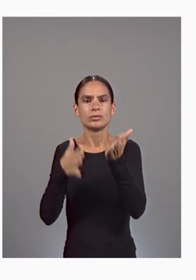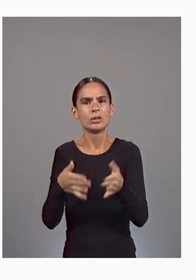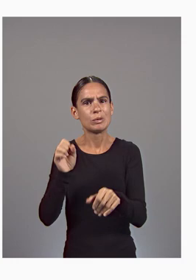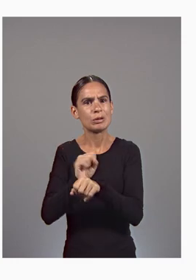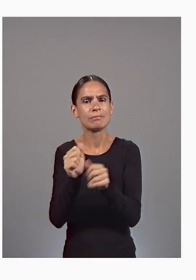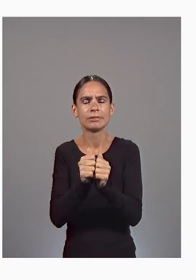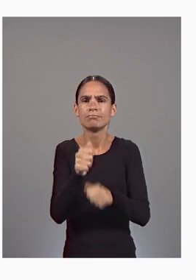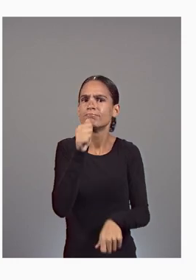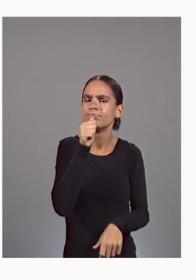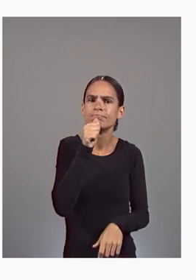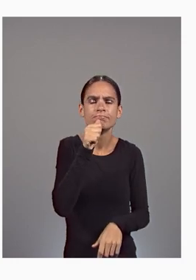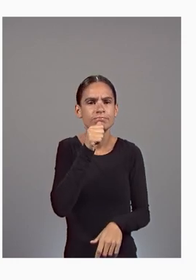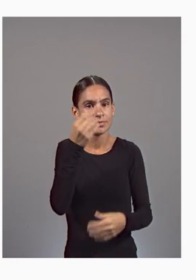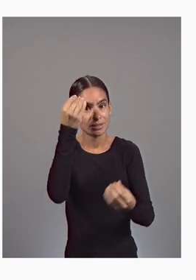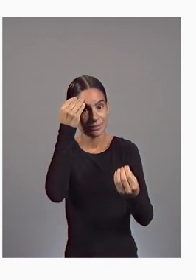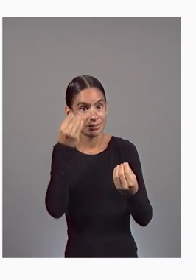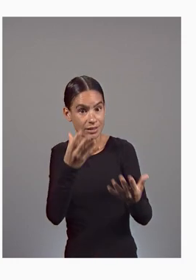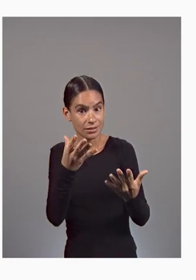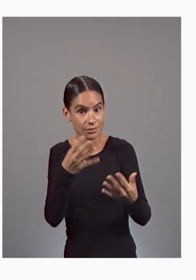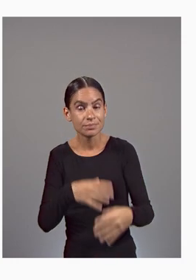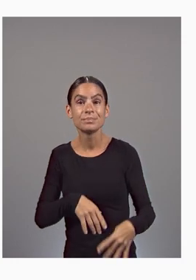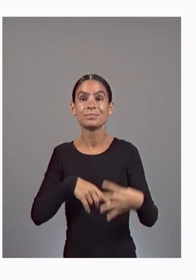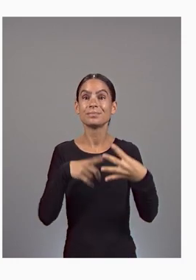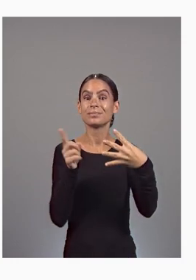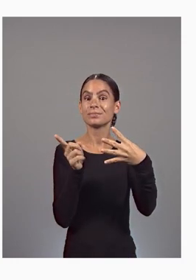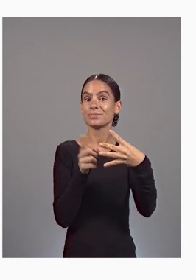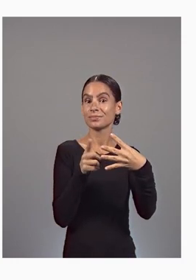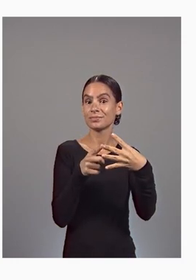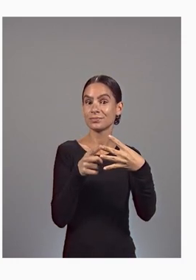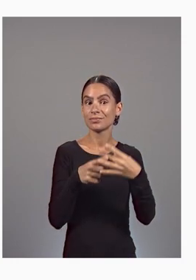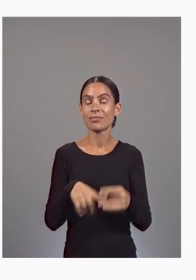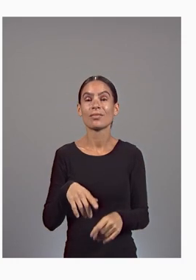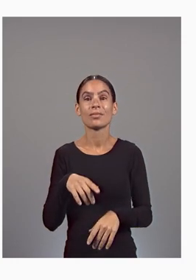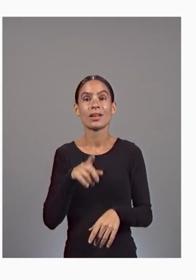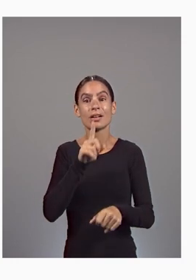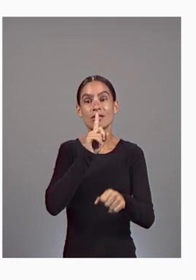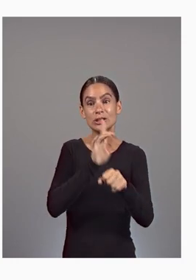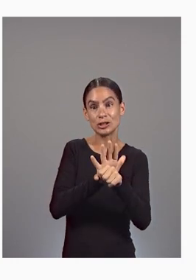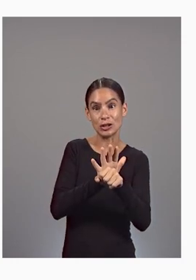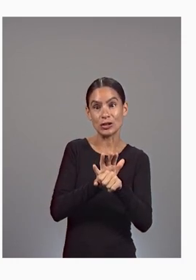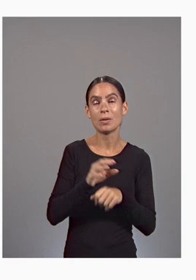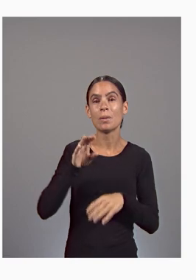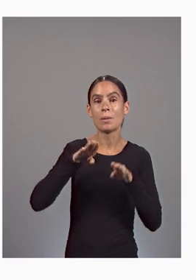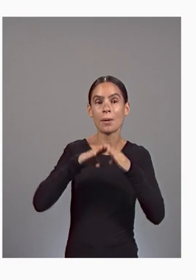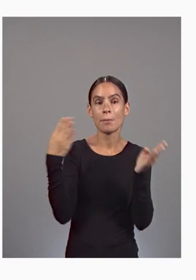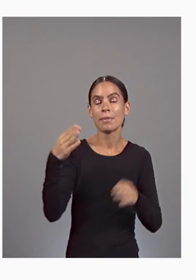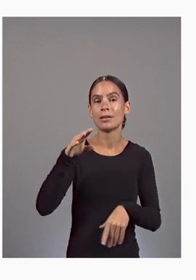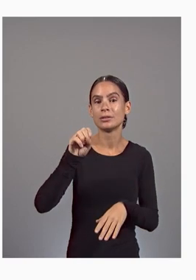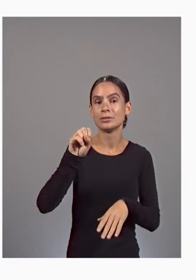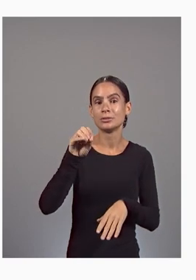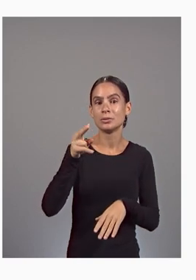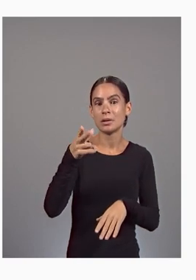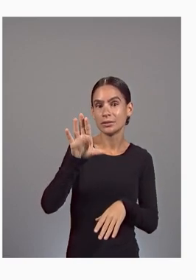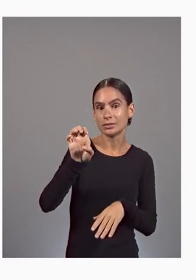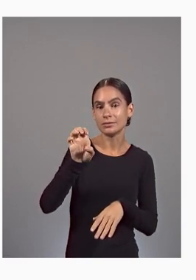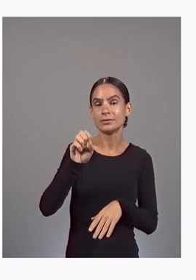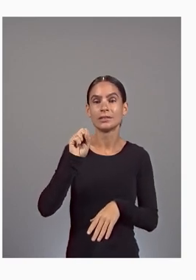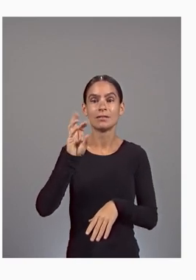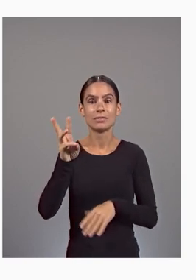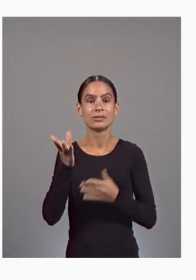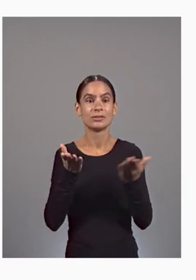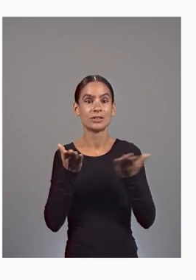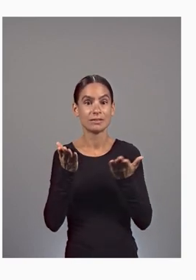data. Second, with our assured open-source software service, Google now